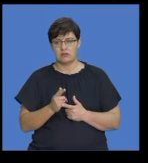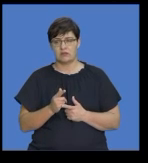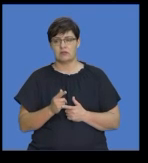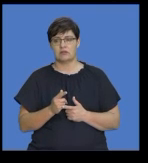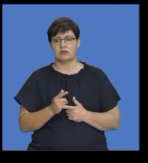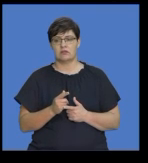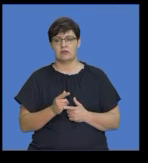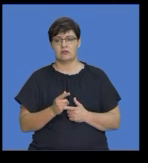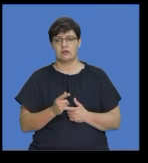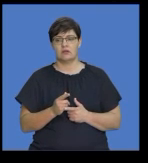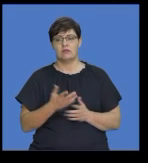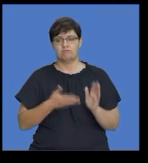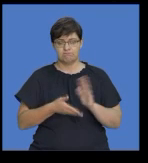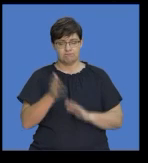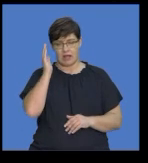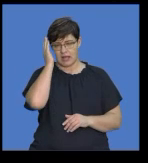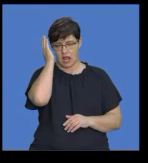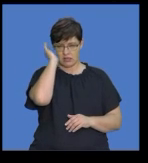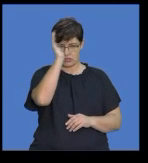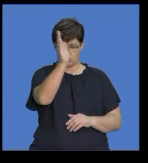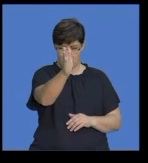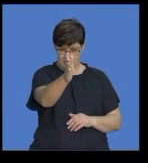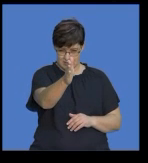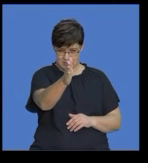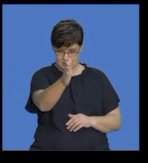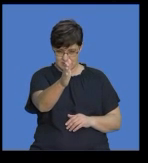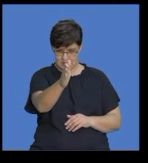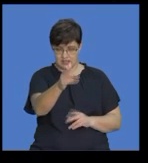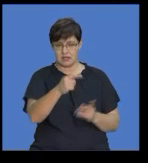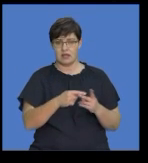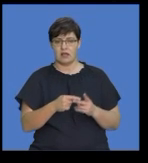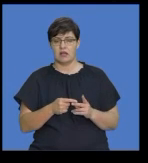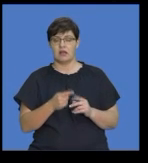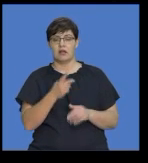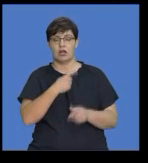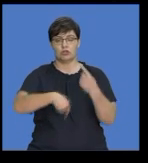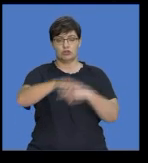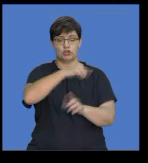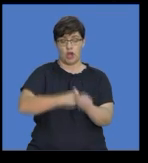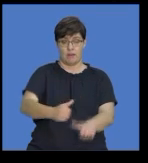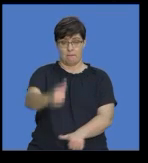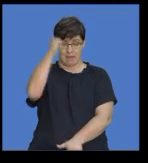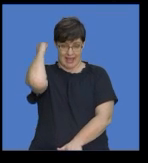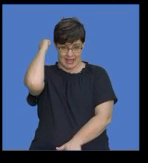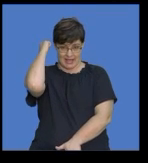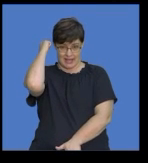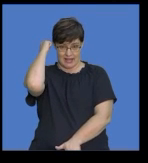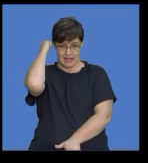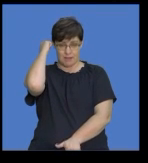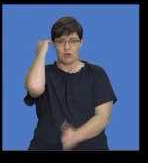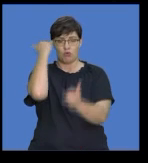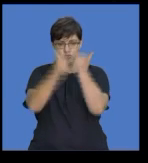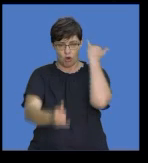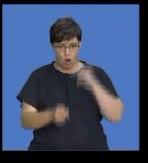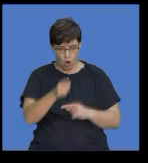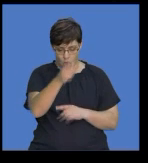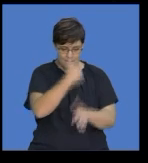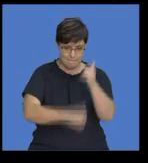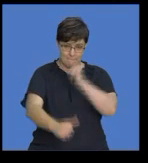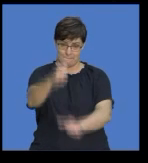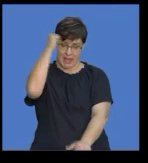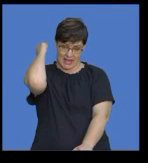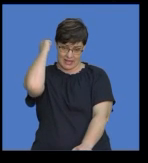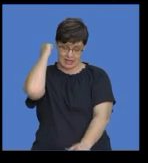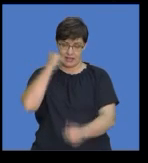is a direction turn back this is obviously if you go in to the wrong direction or go back then turn left or right